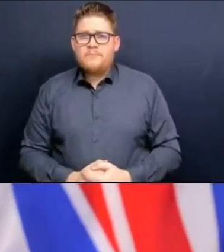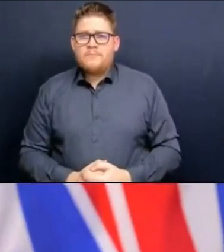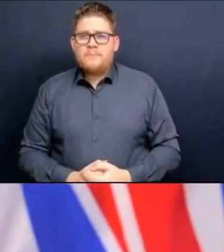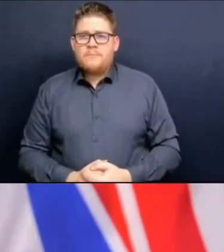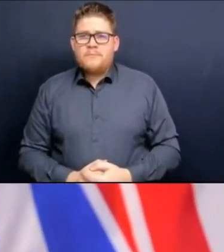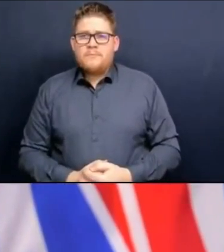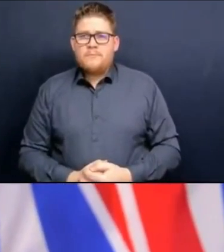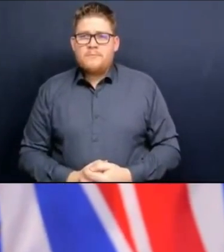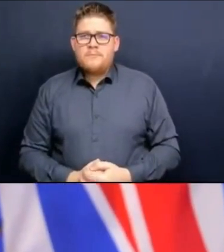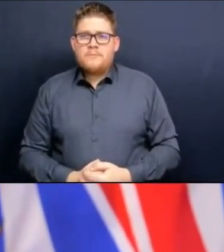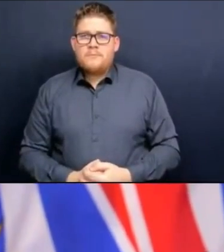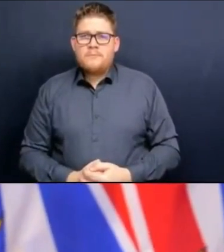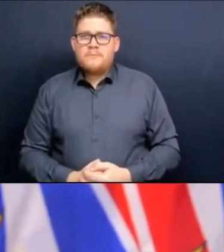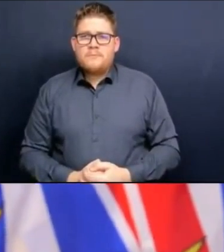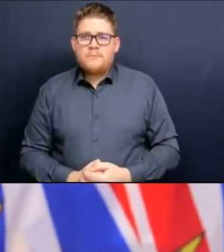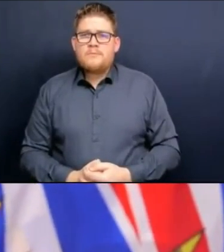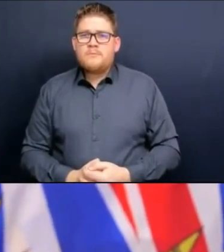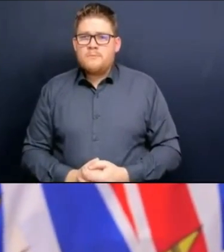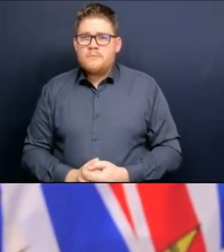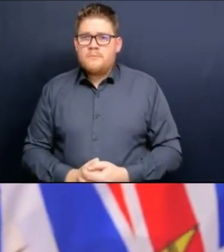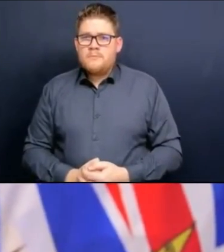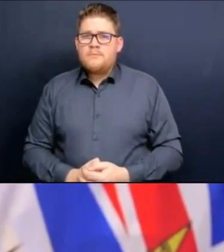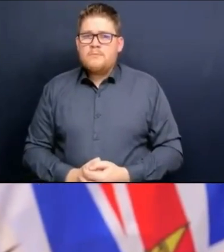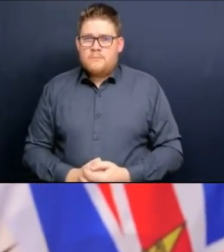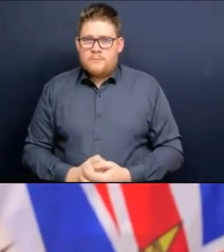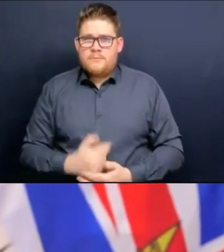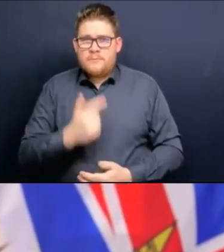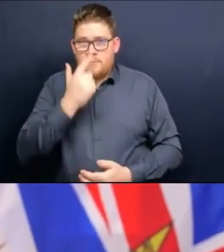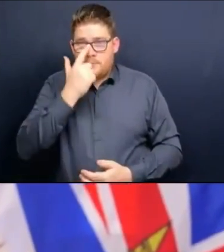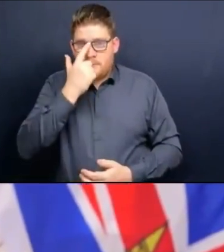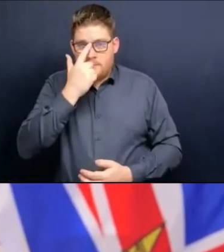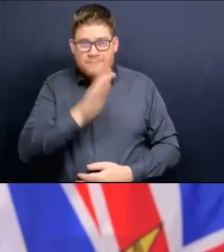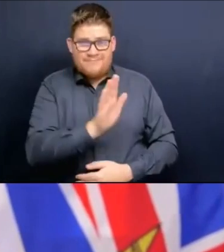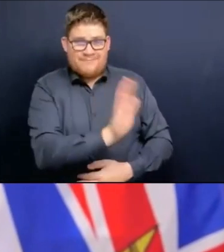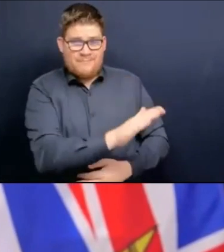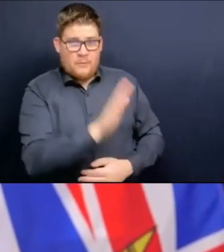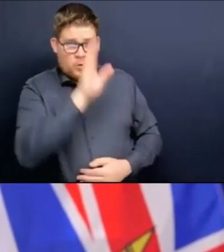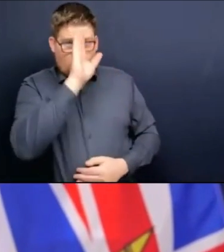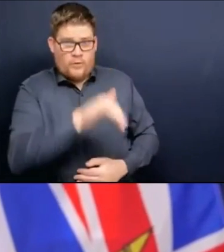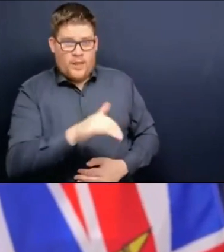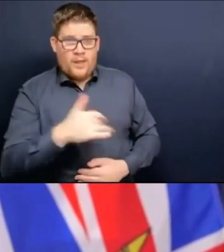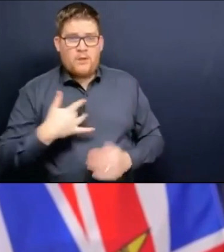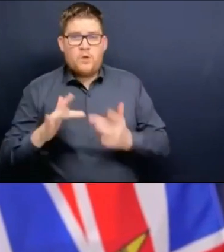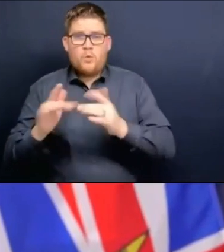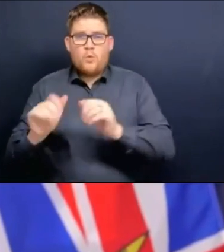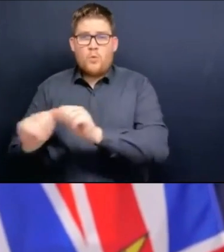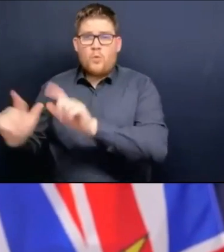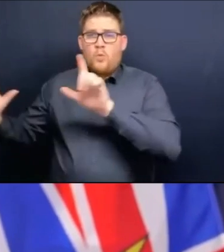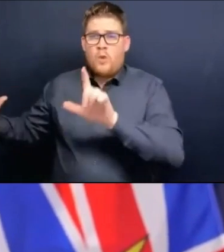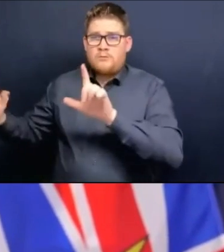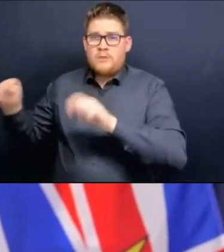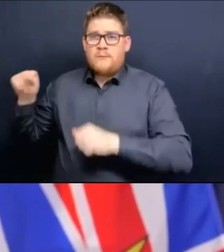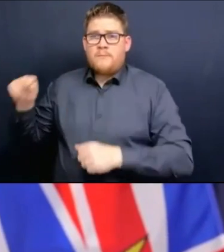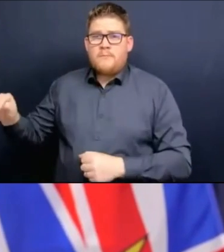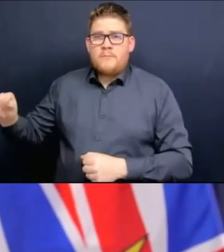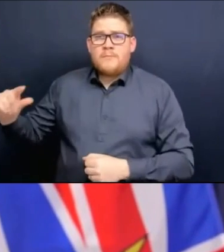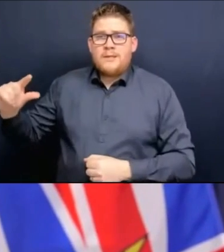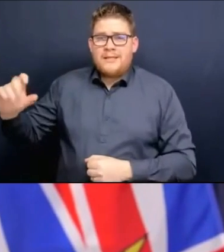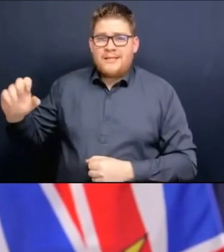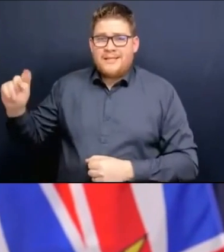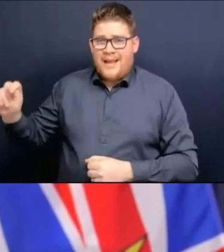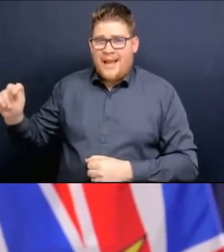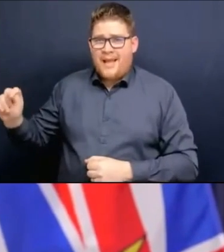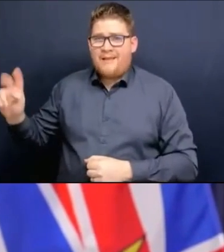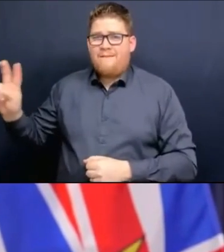And just to say there are appointments available today at the get vaccinated website or call 1-833-838